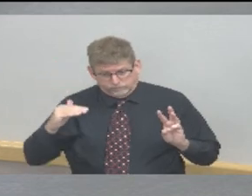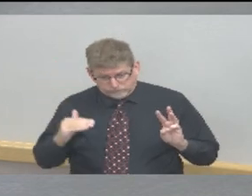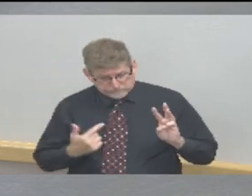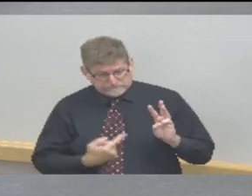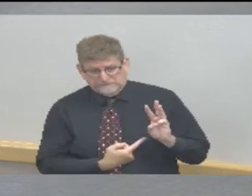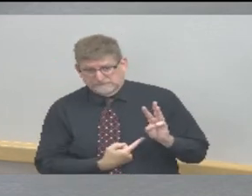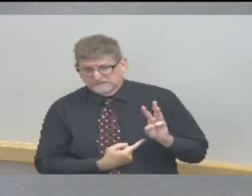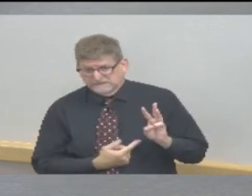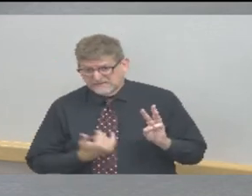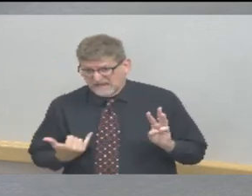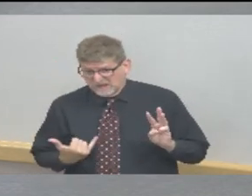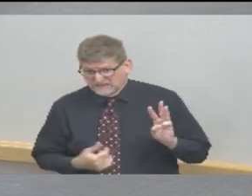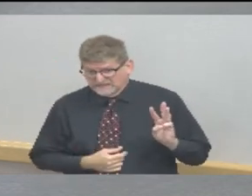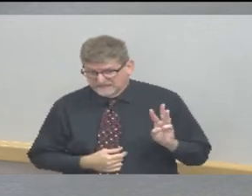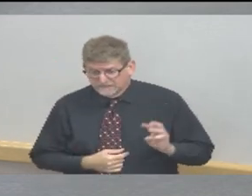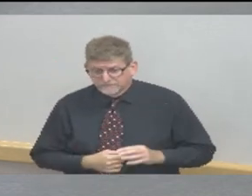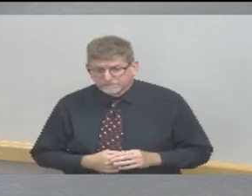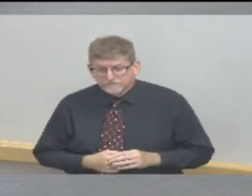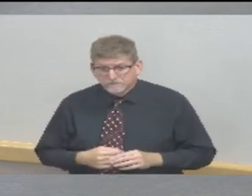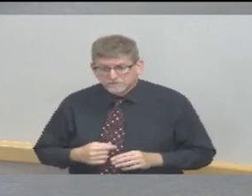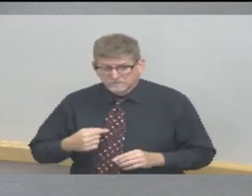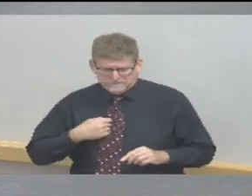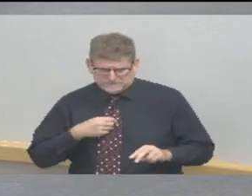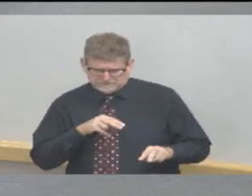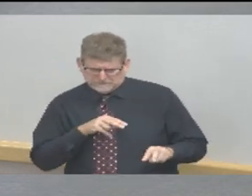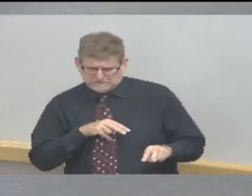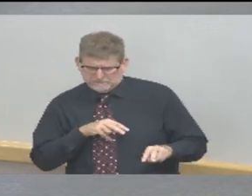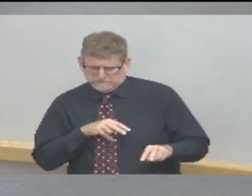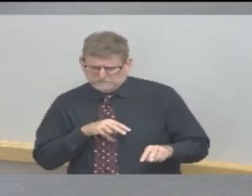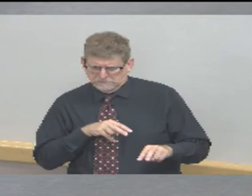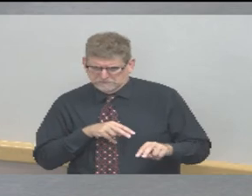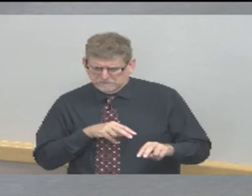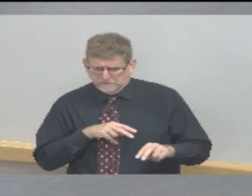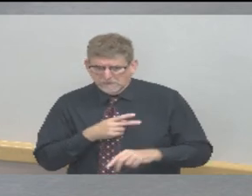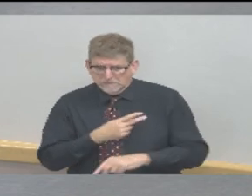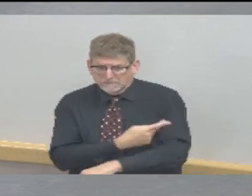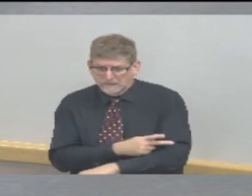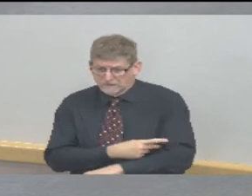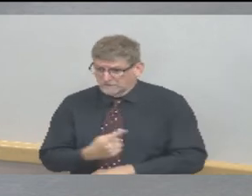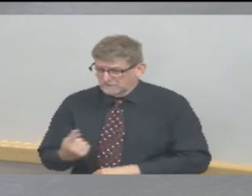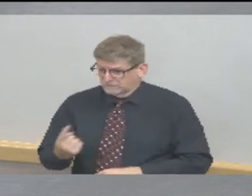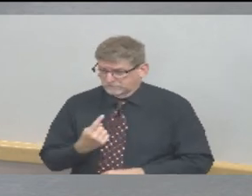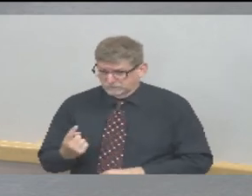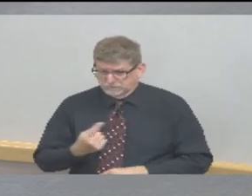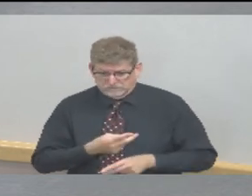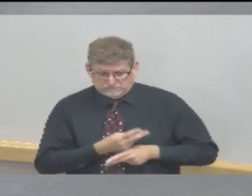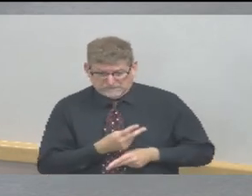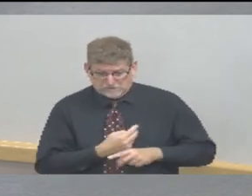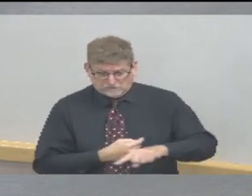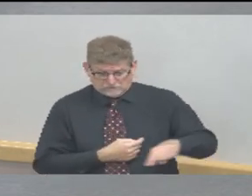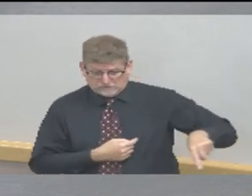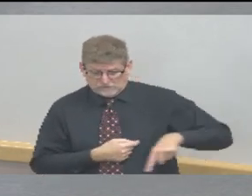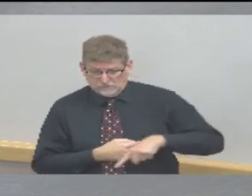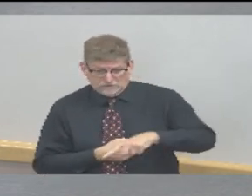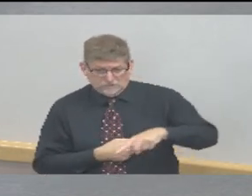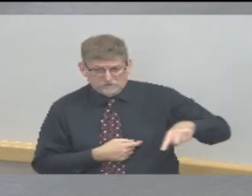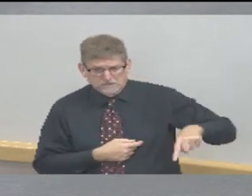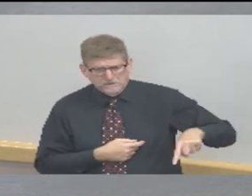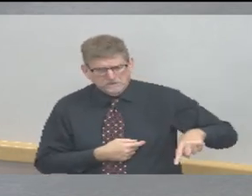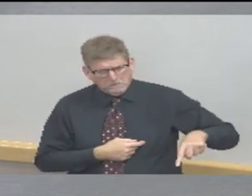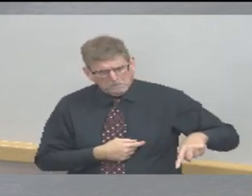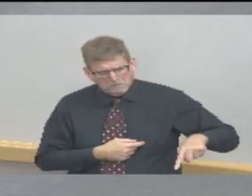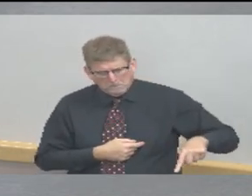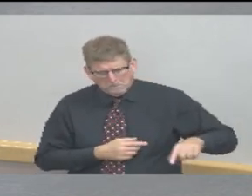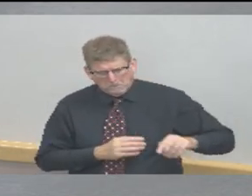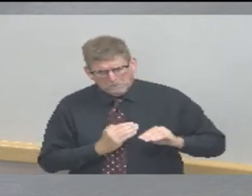the volume of patients we've been taking care of is that it's really been relatively stable over the last many weeks.